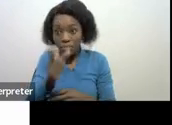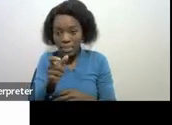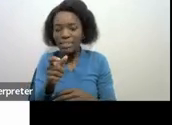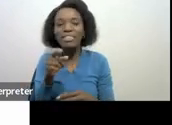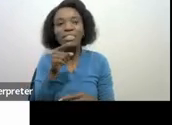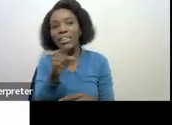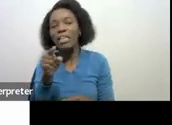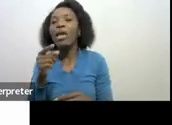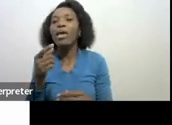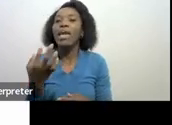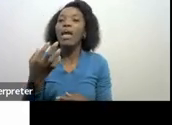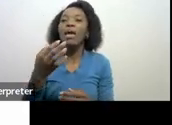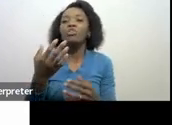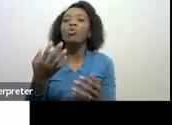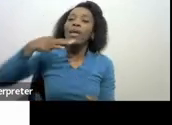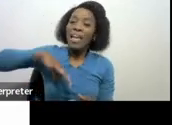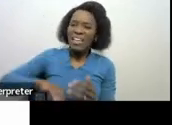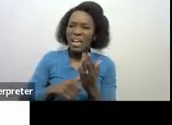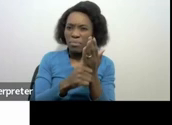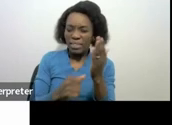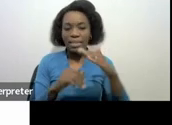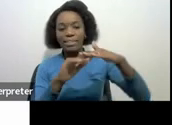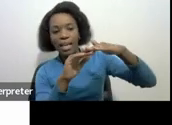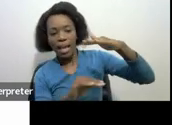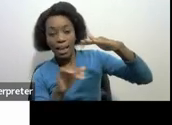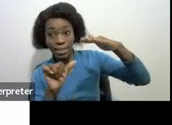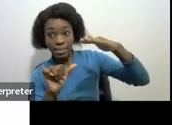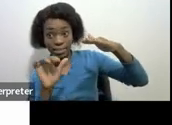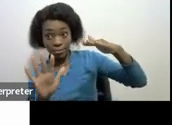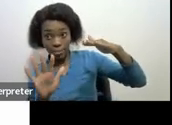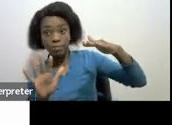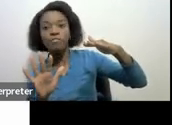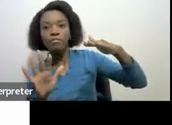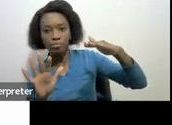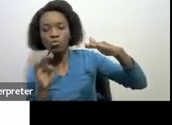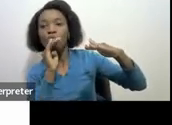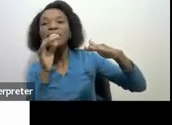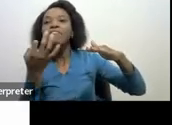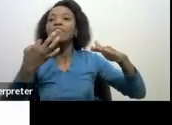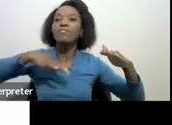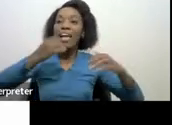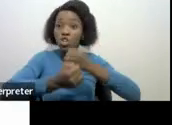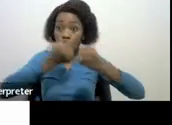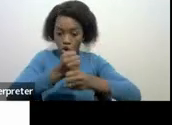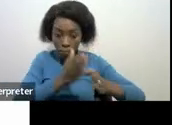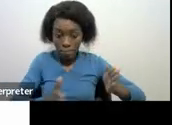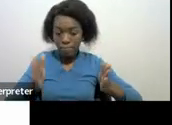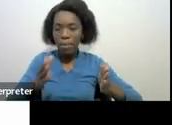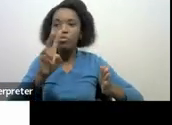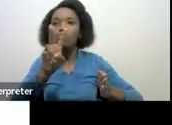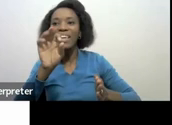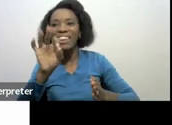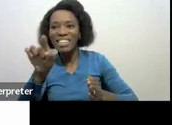income tax under the age of 65 years of age is up to 23,000 per annum and then